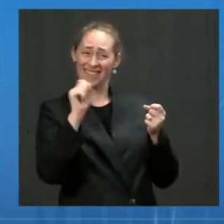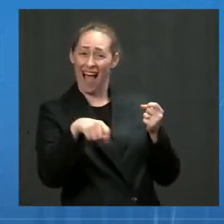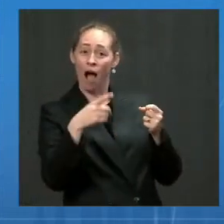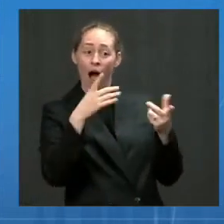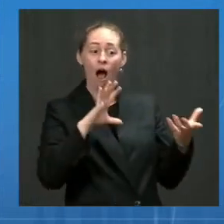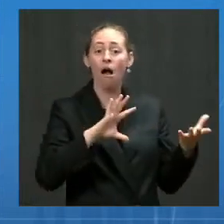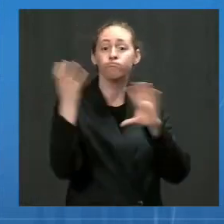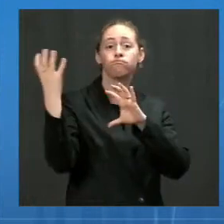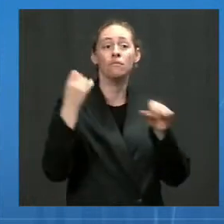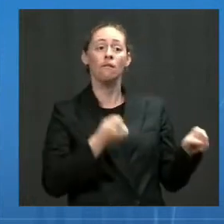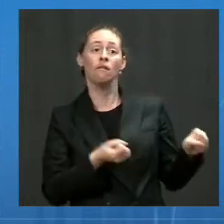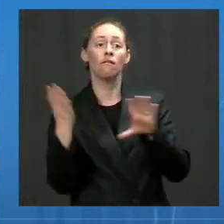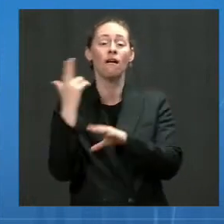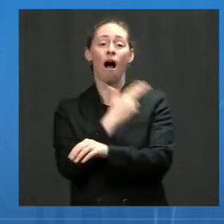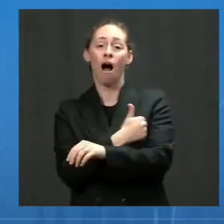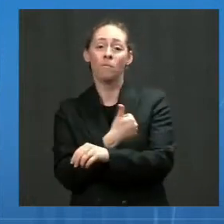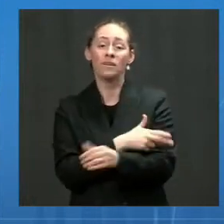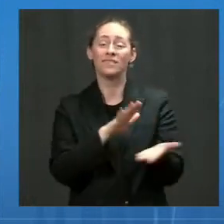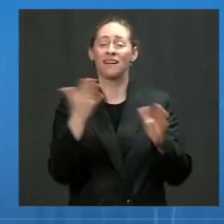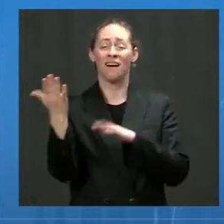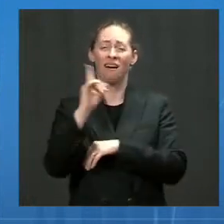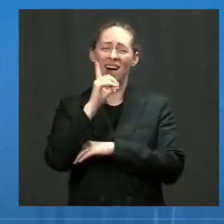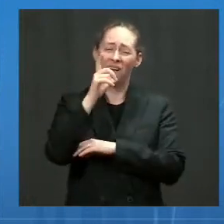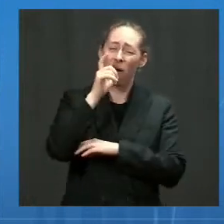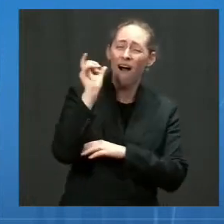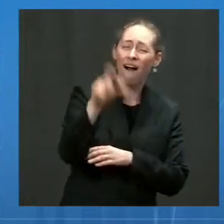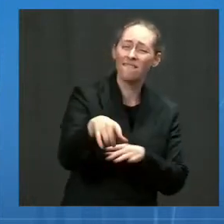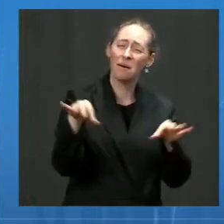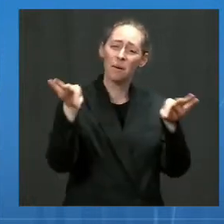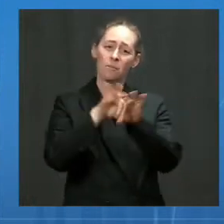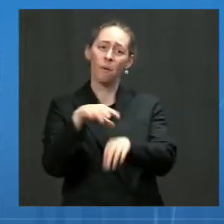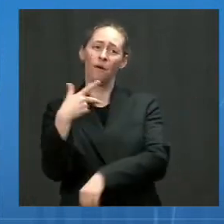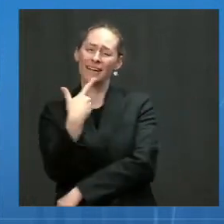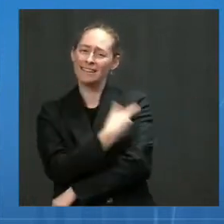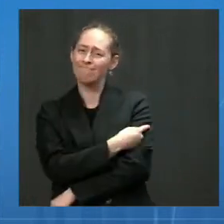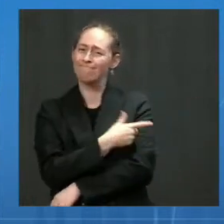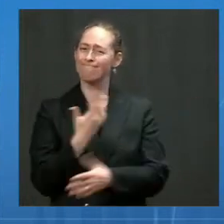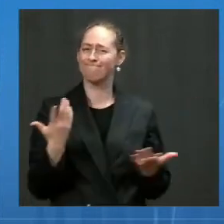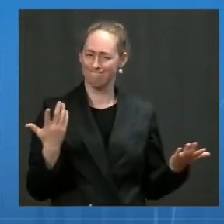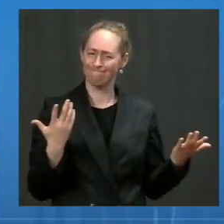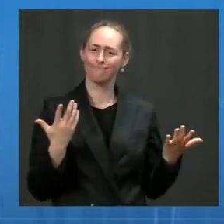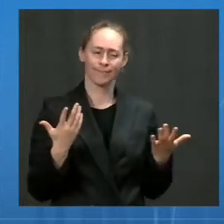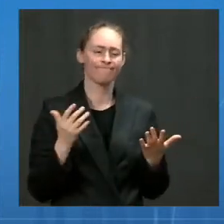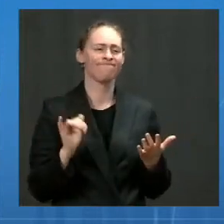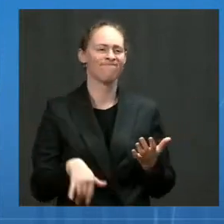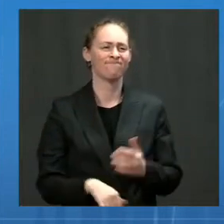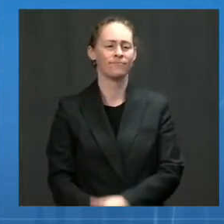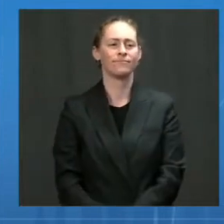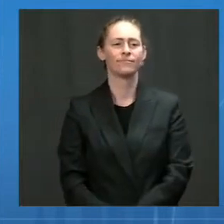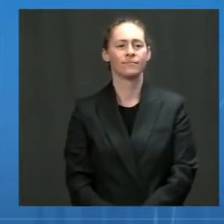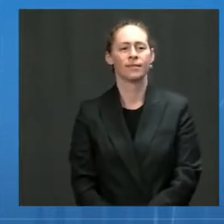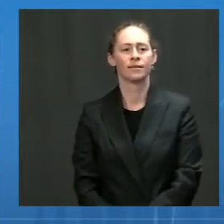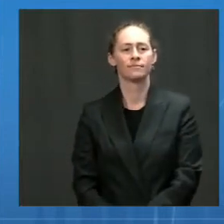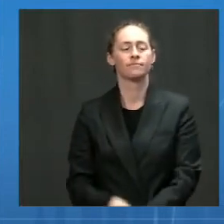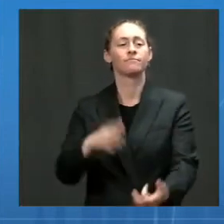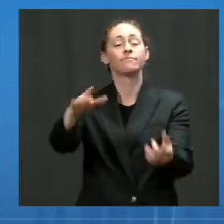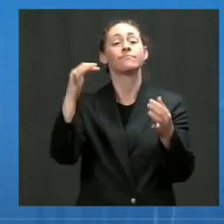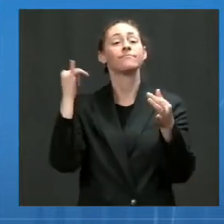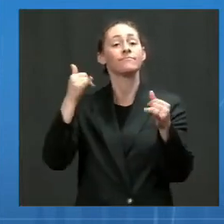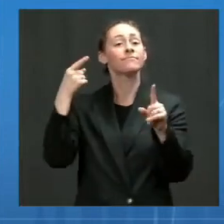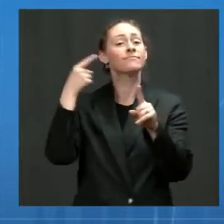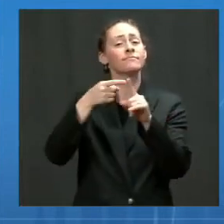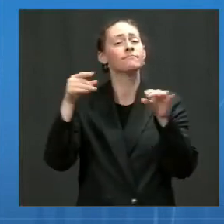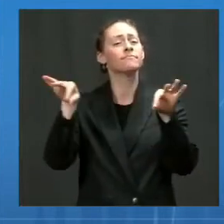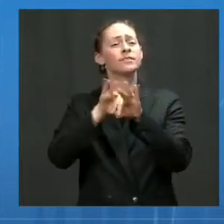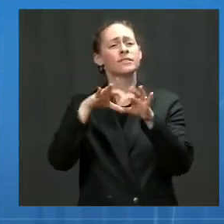and sadly deaths among the unvaccinated. Lastly, I want to reiterate the importance of getting fully